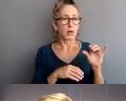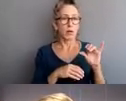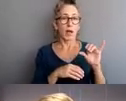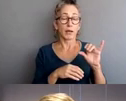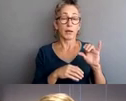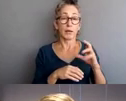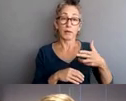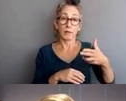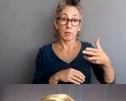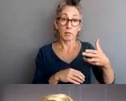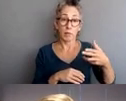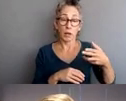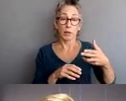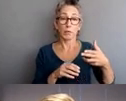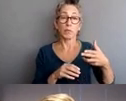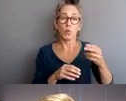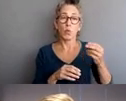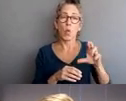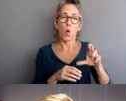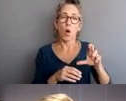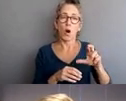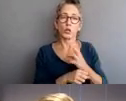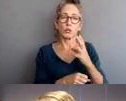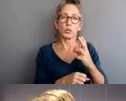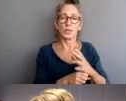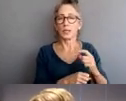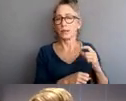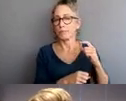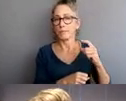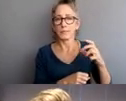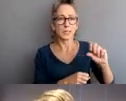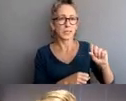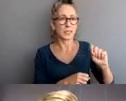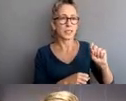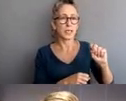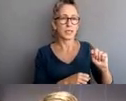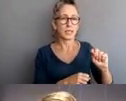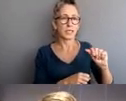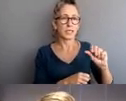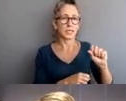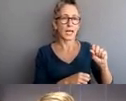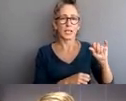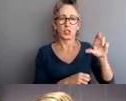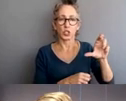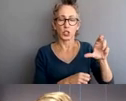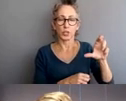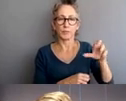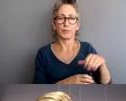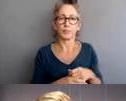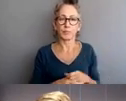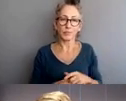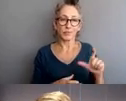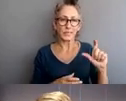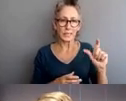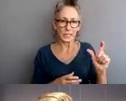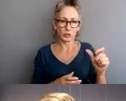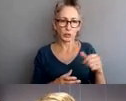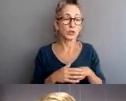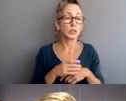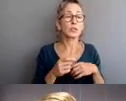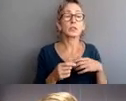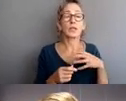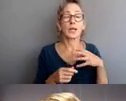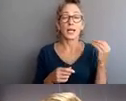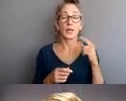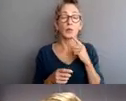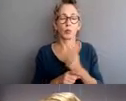discharge or use of a taser. COPA has the authority to investigate improper search and seizures that